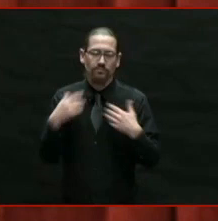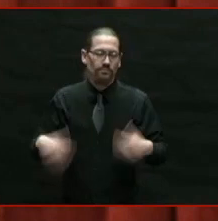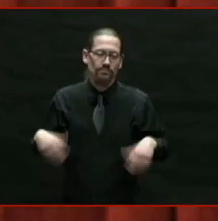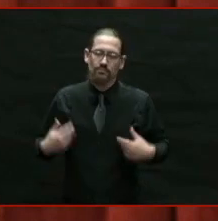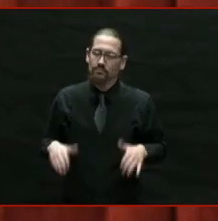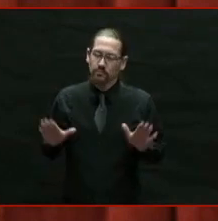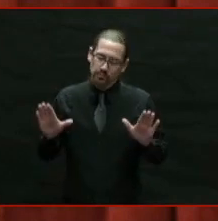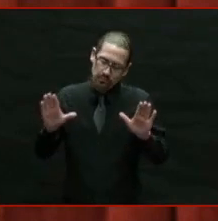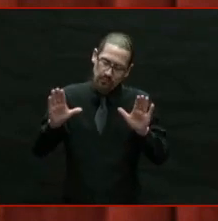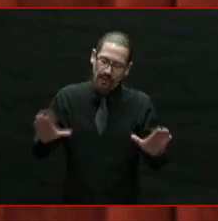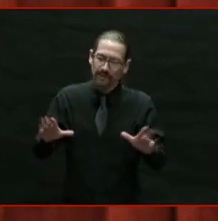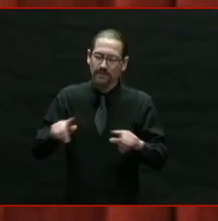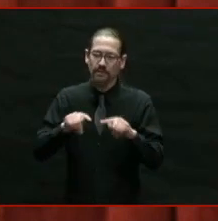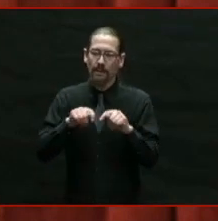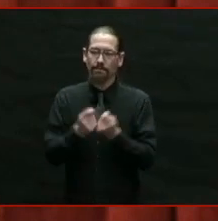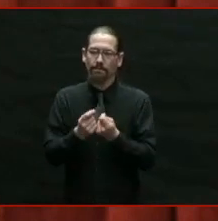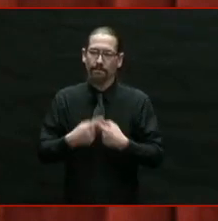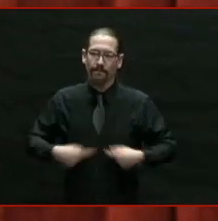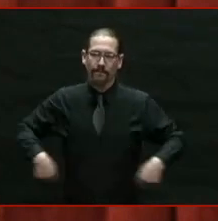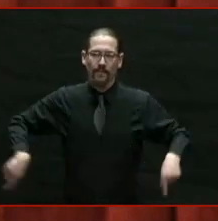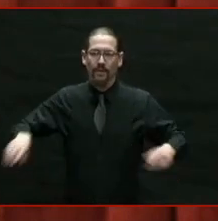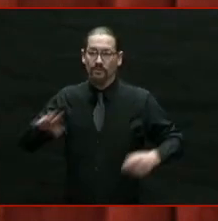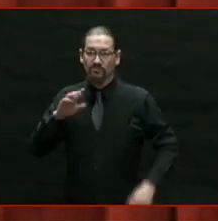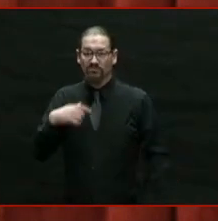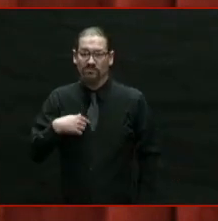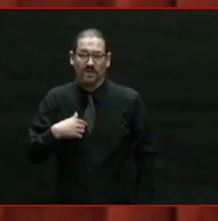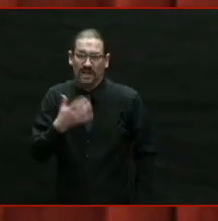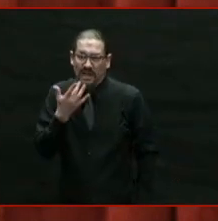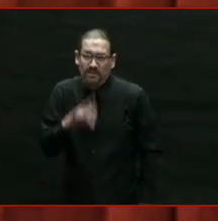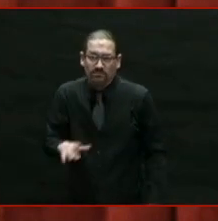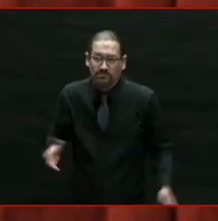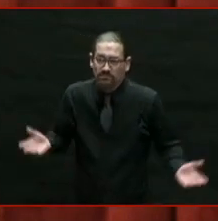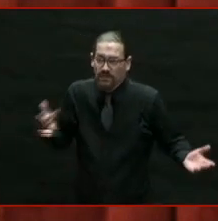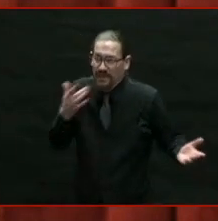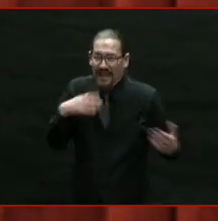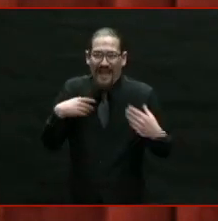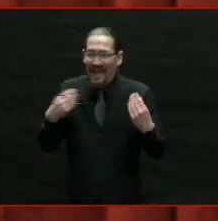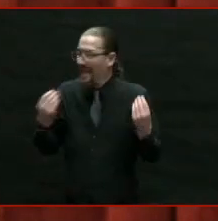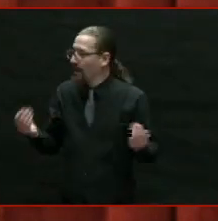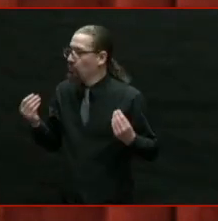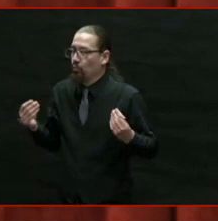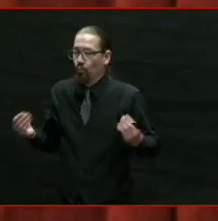I'm not sure why I got so lucky, or how I got so lucky to have you guys,